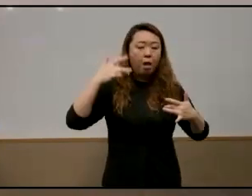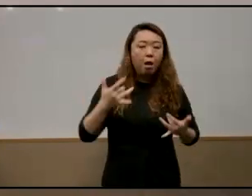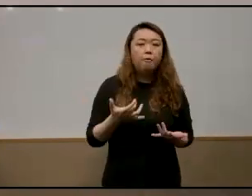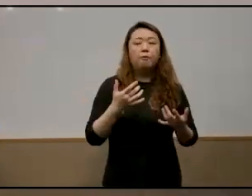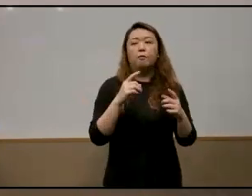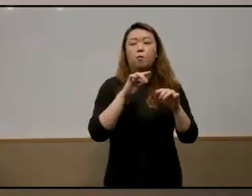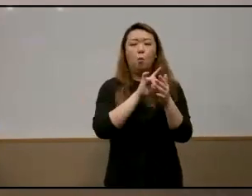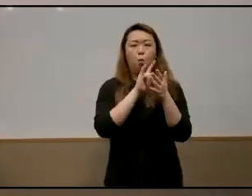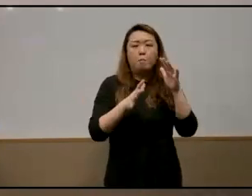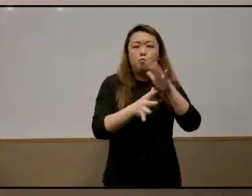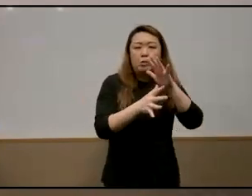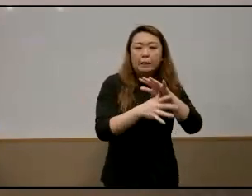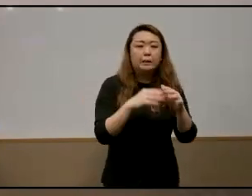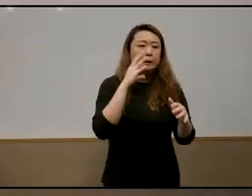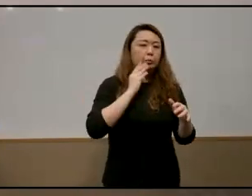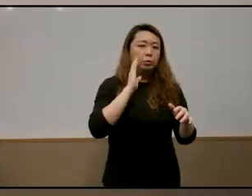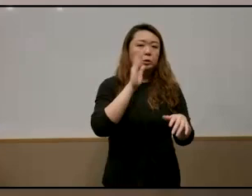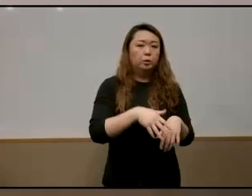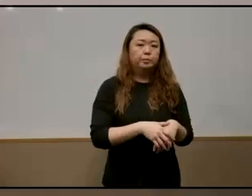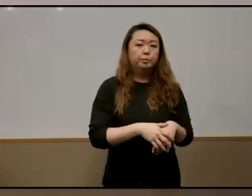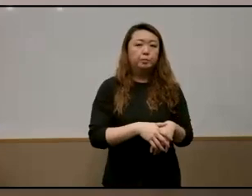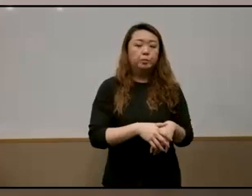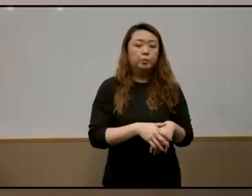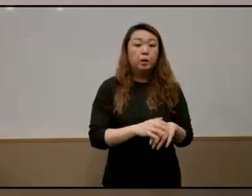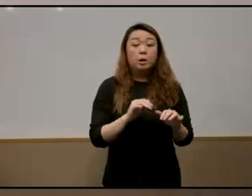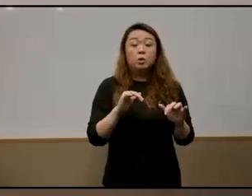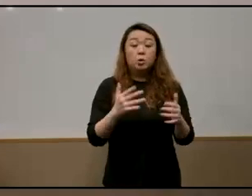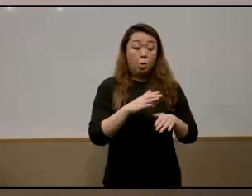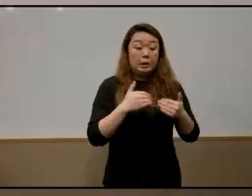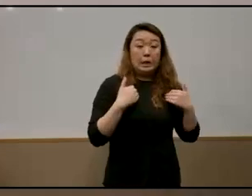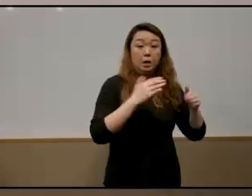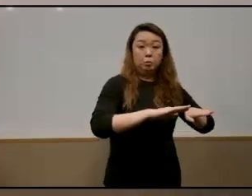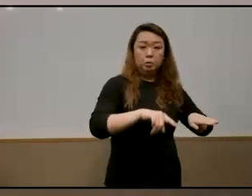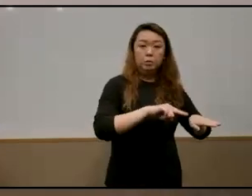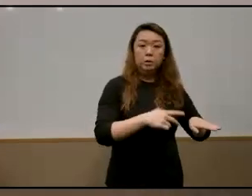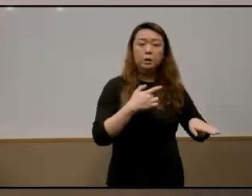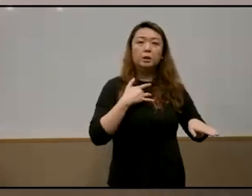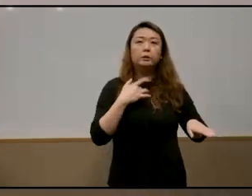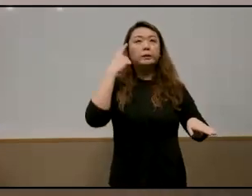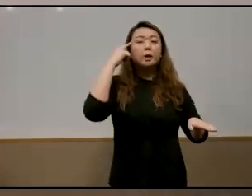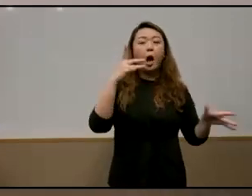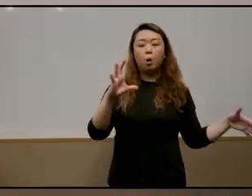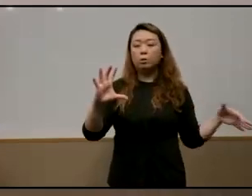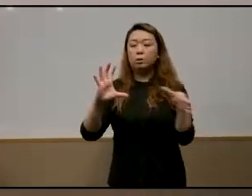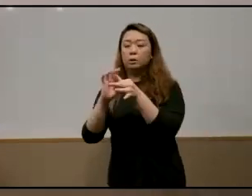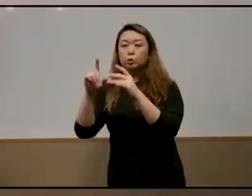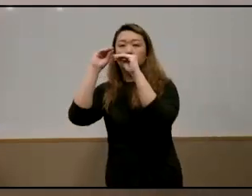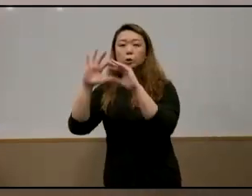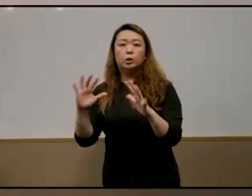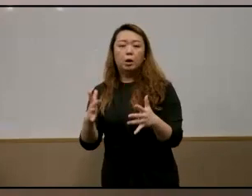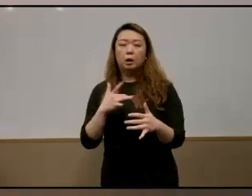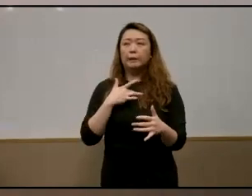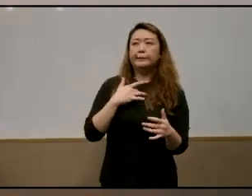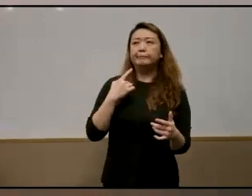people they talked about the care of the of the teachers young people in particular they use the imagery of friendship even family to discuss their